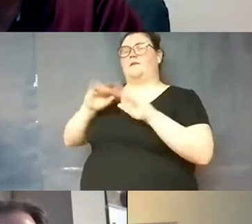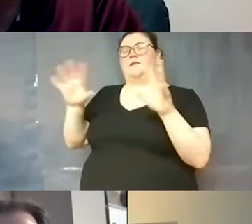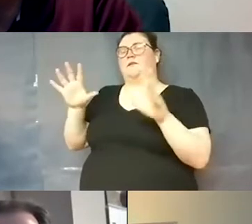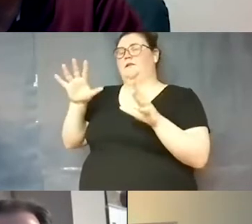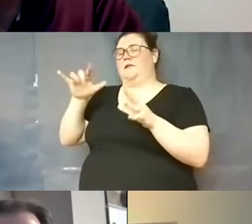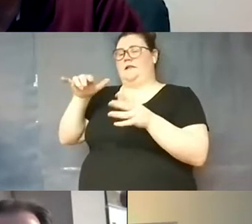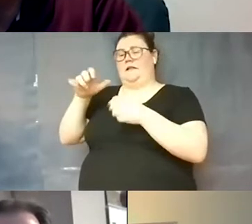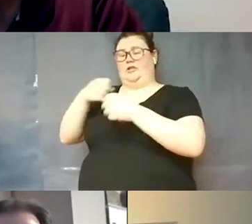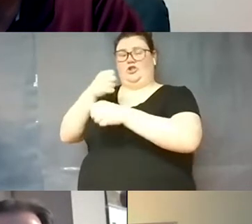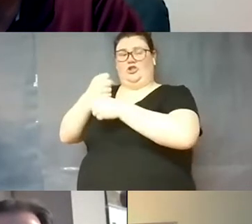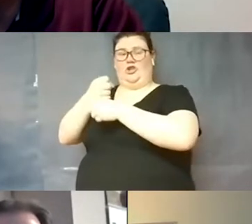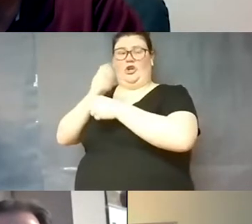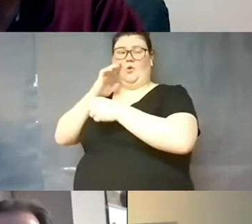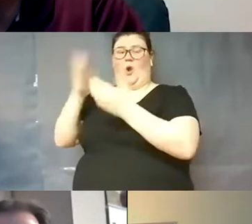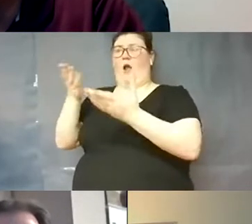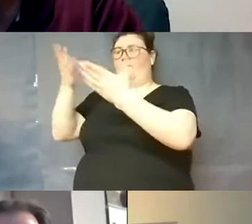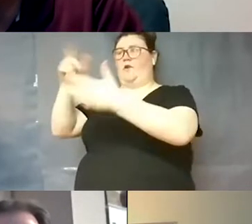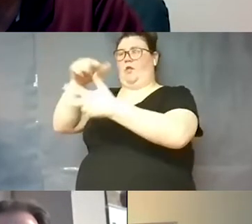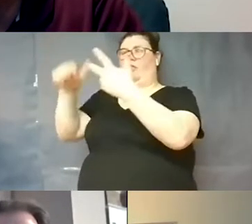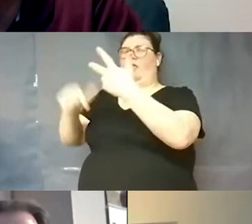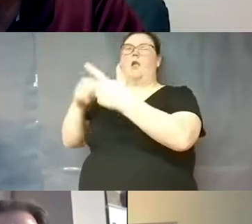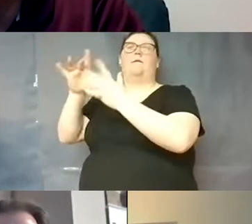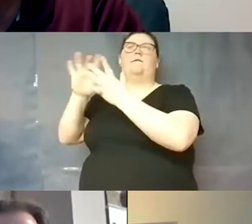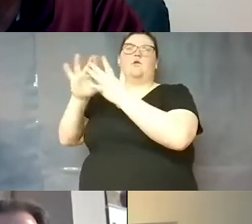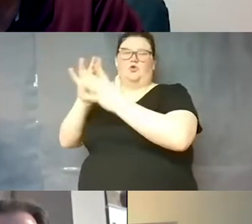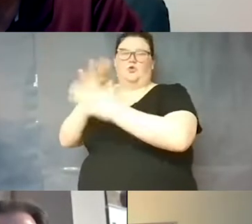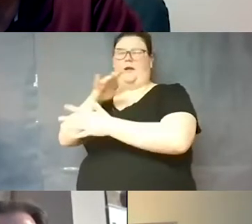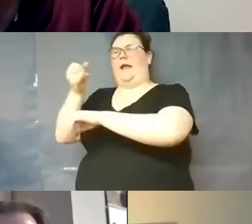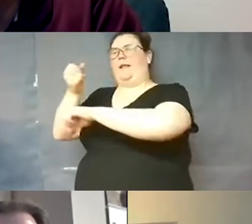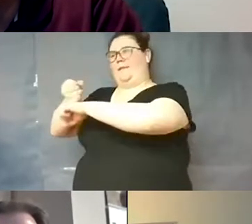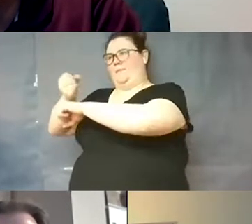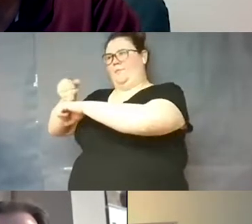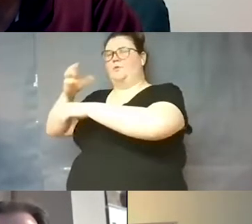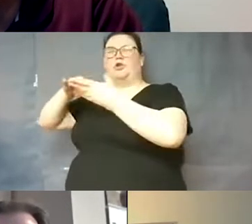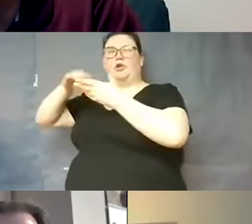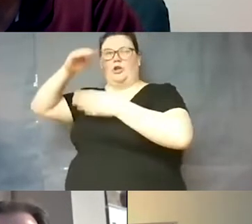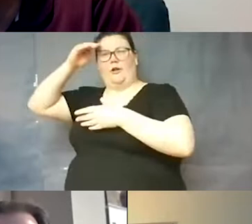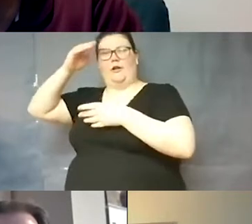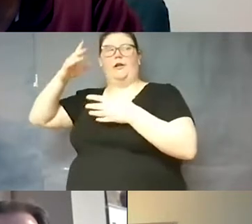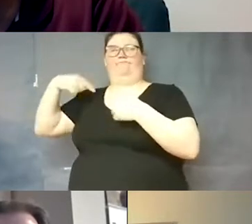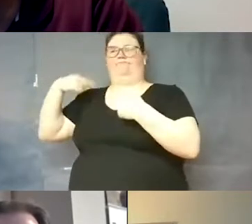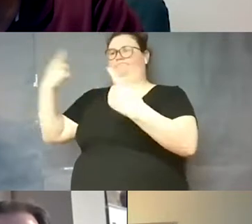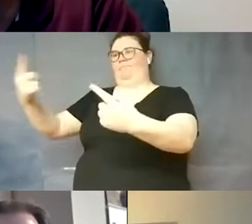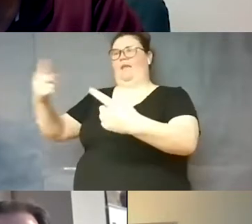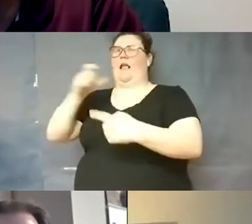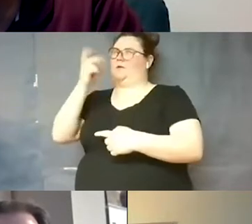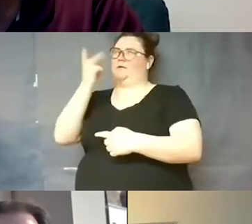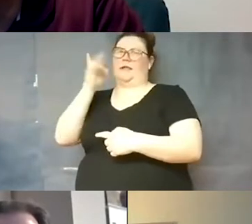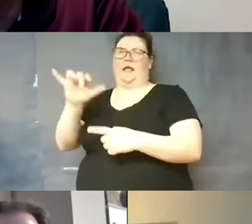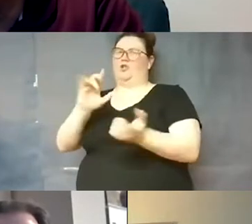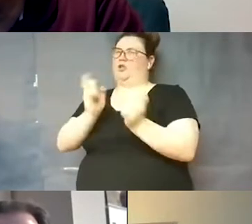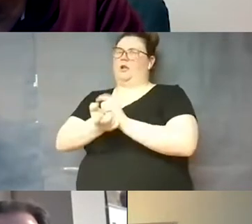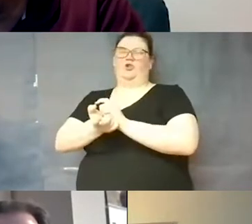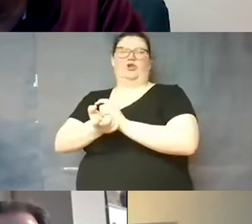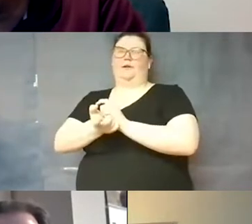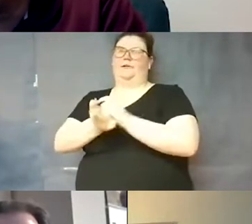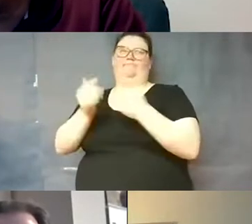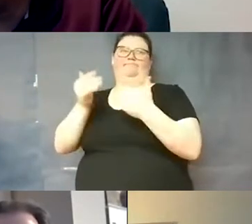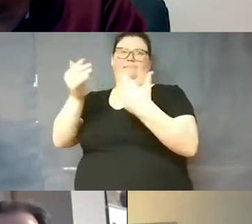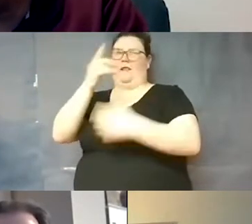offering virtual and in-person learning throughout the year uh i don't see that changing uh moving into the summer